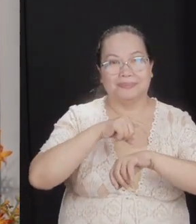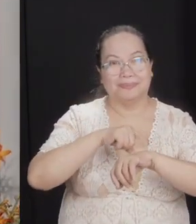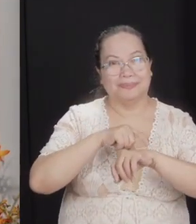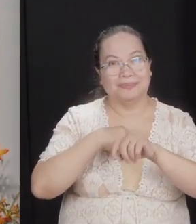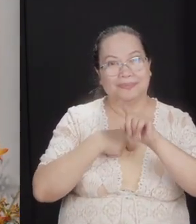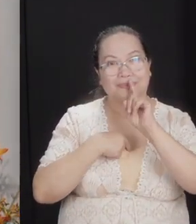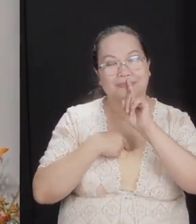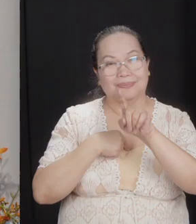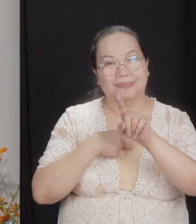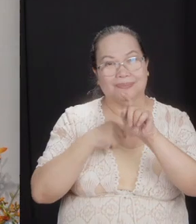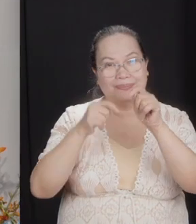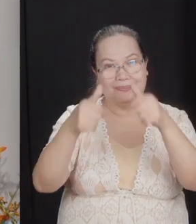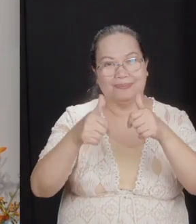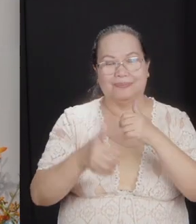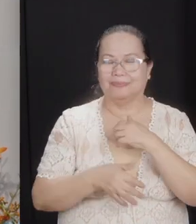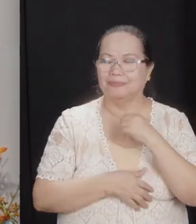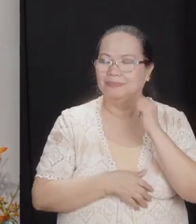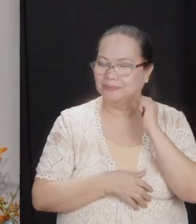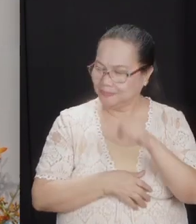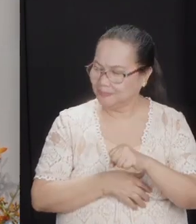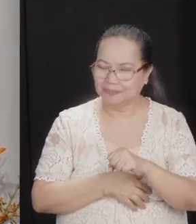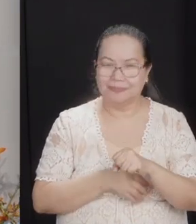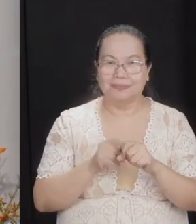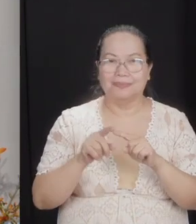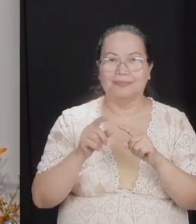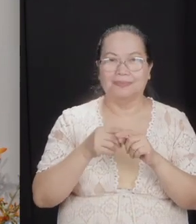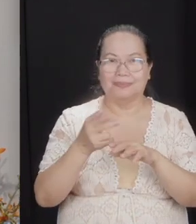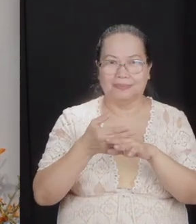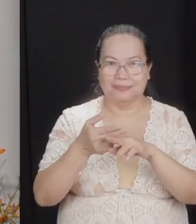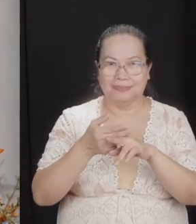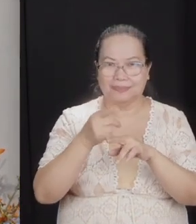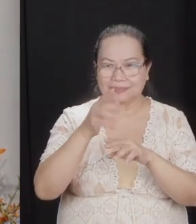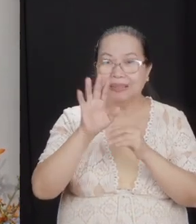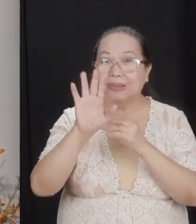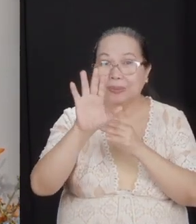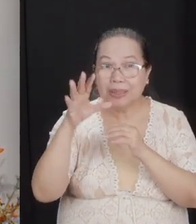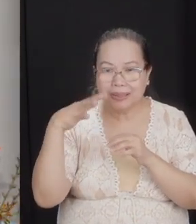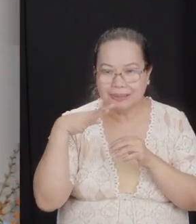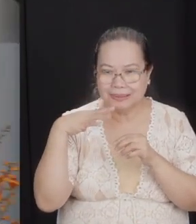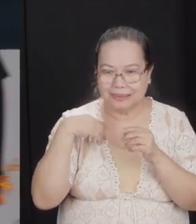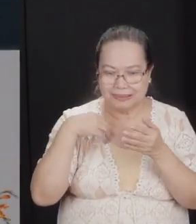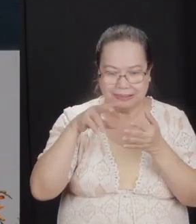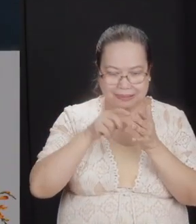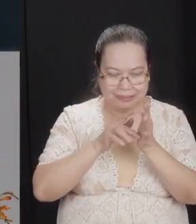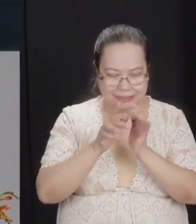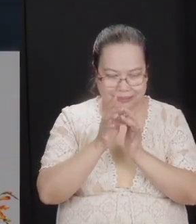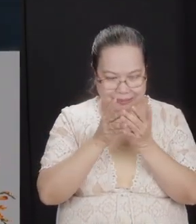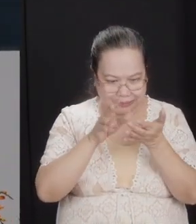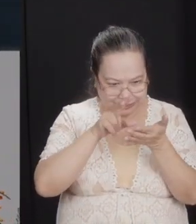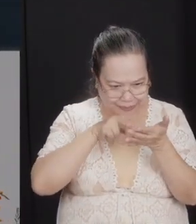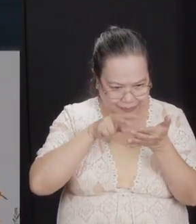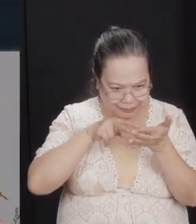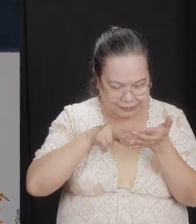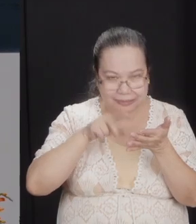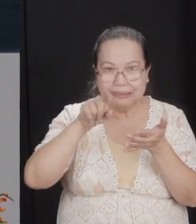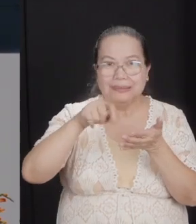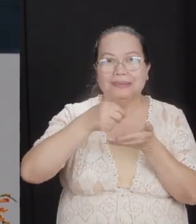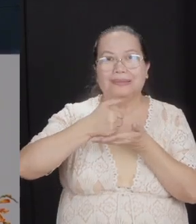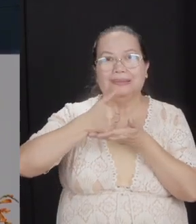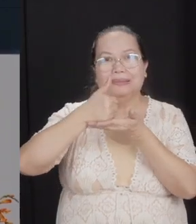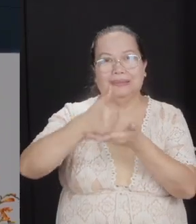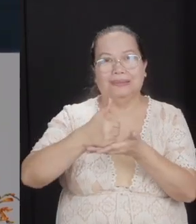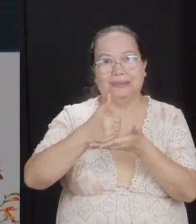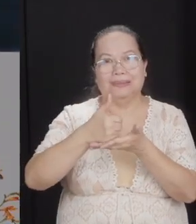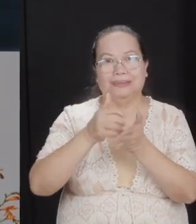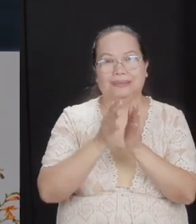answer you quickly in a snap. But there are times I tell you, I'll get back to you. Because I need to open my Bible. If I need help, I need